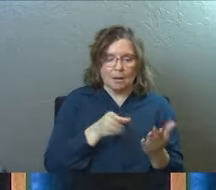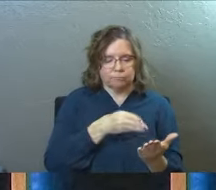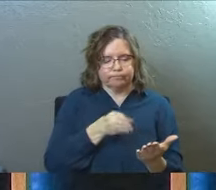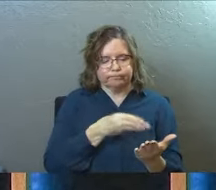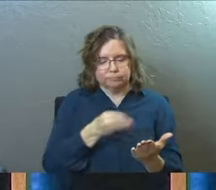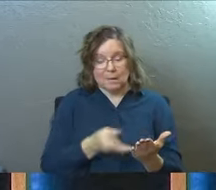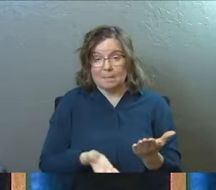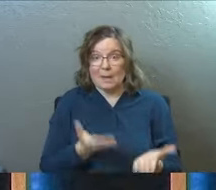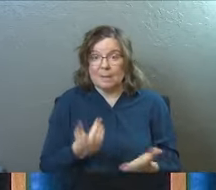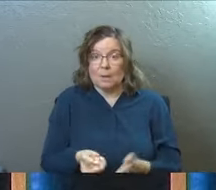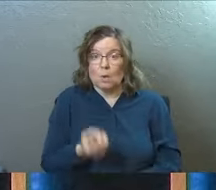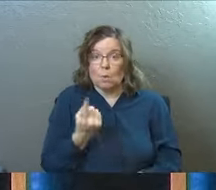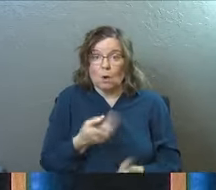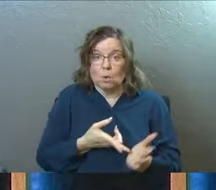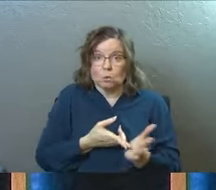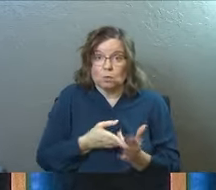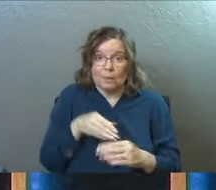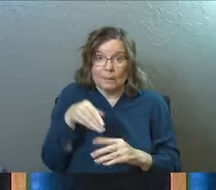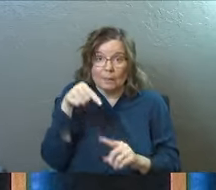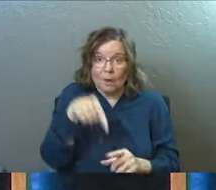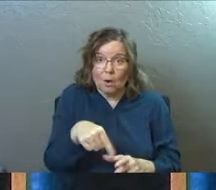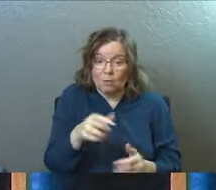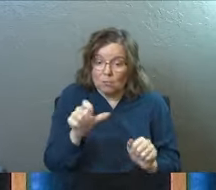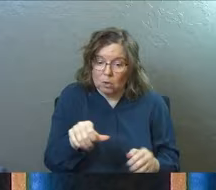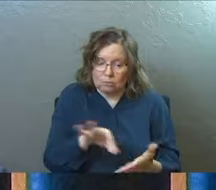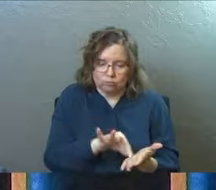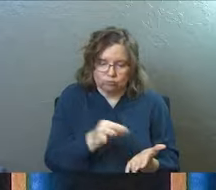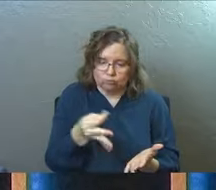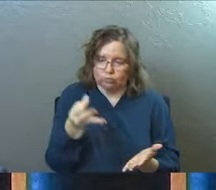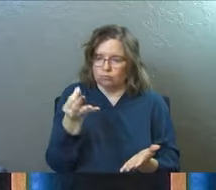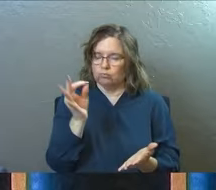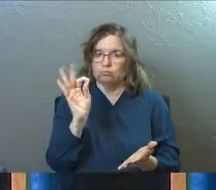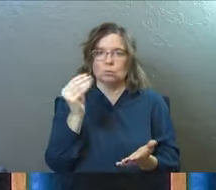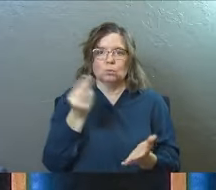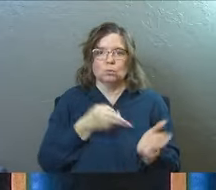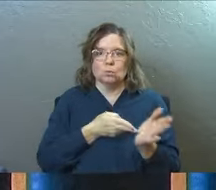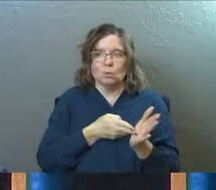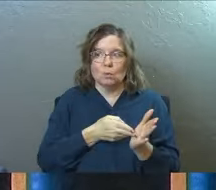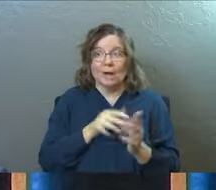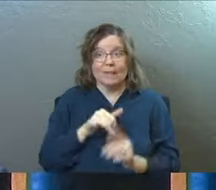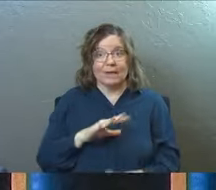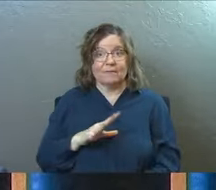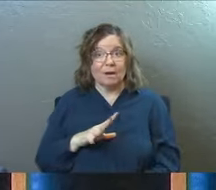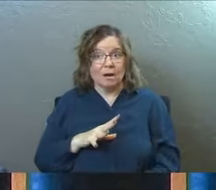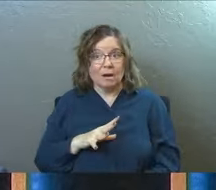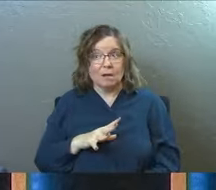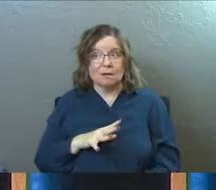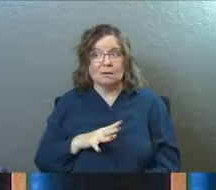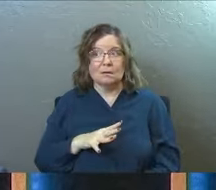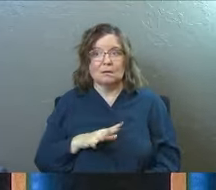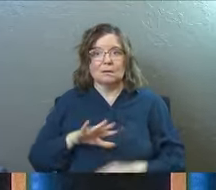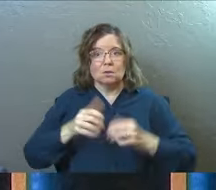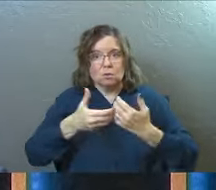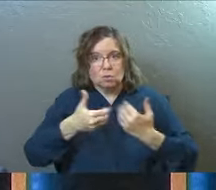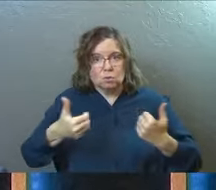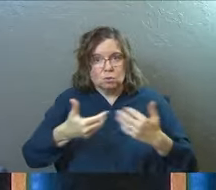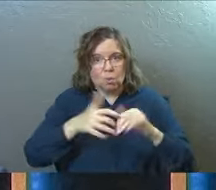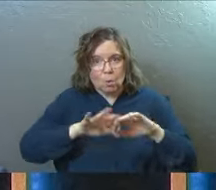might show you truths and very helpful things in that same Christian book and that's okay. Sort it.